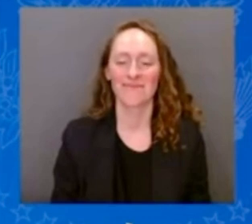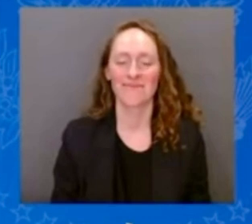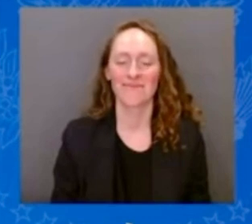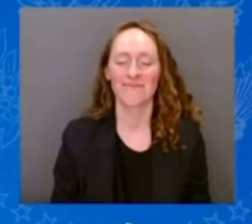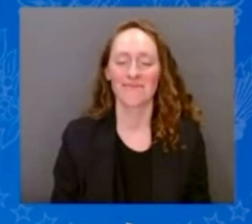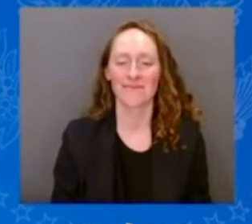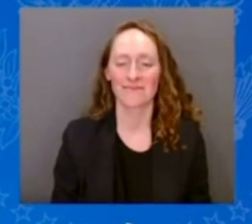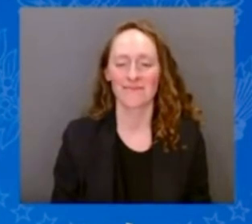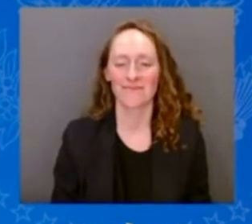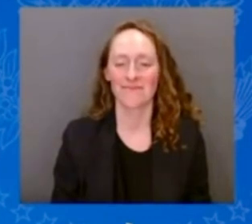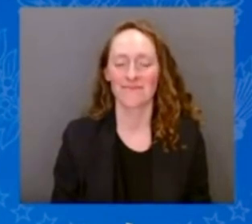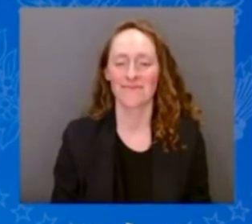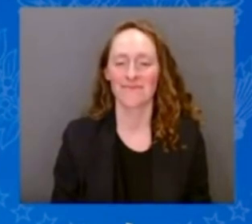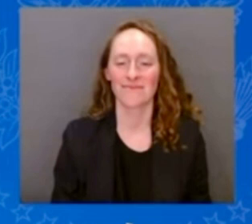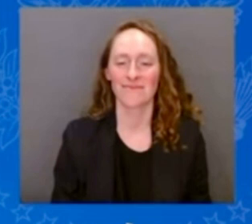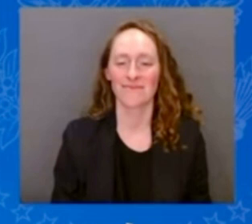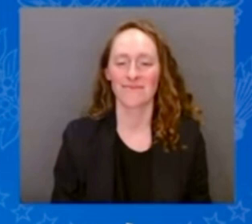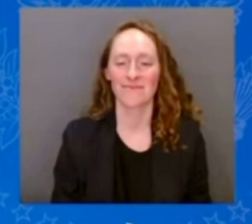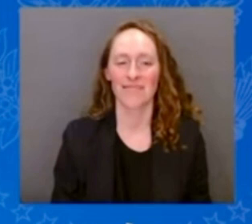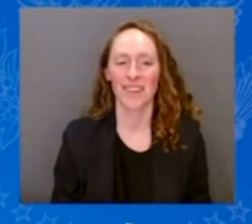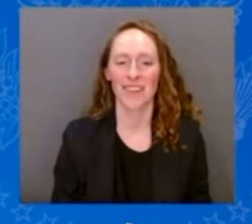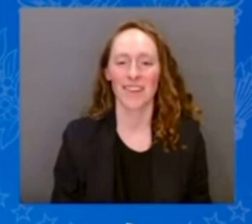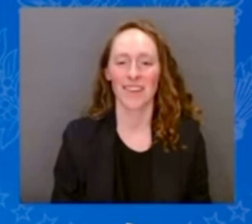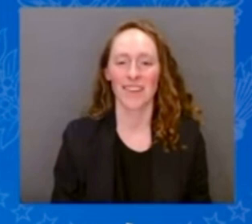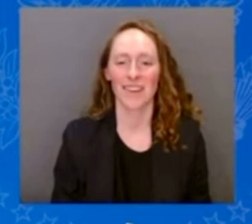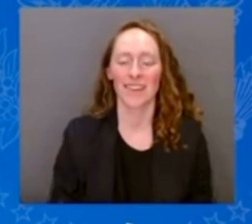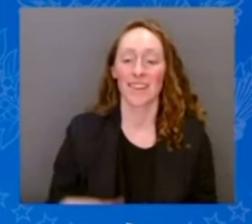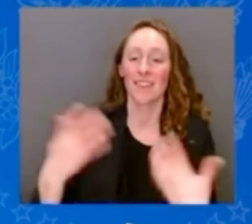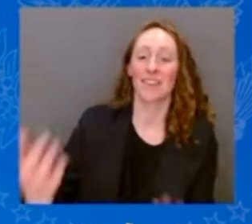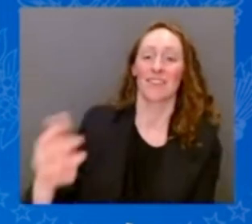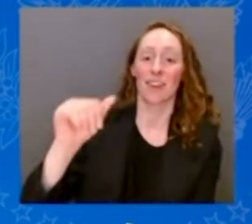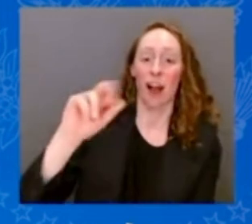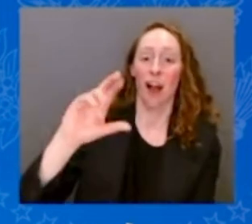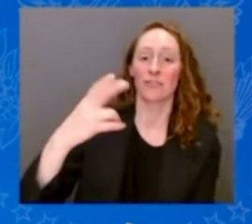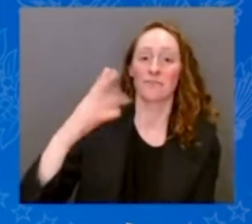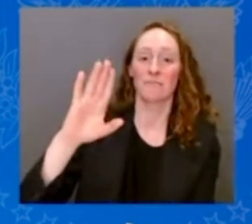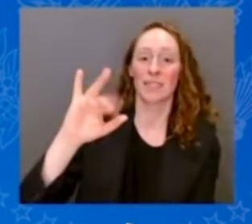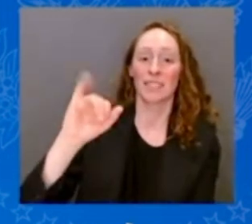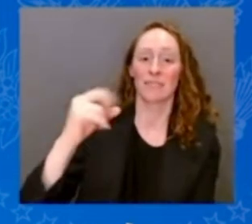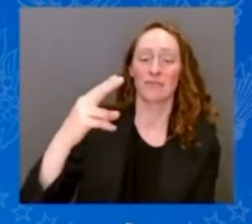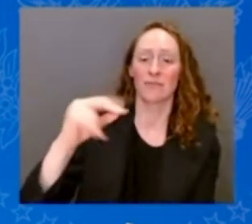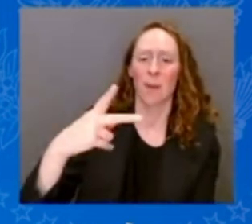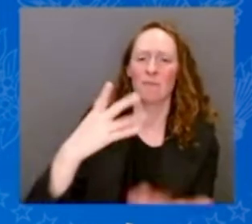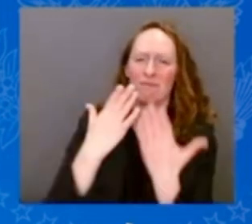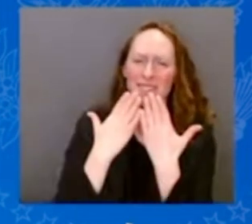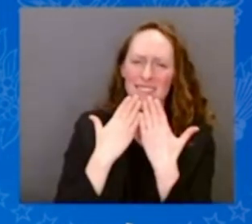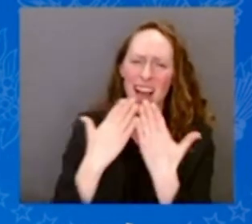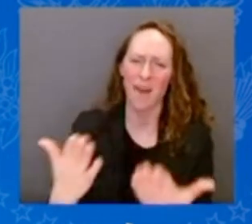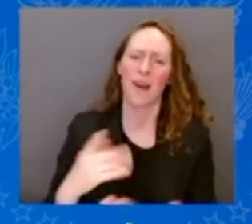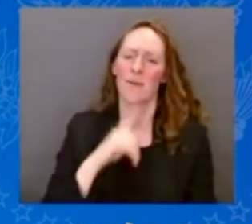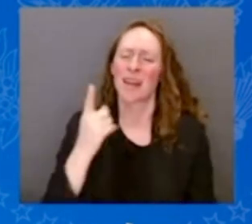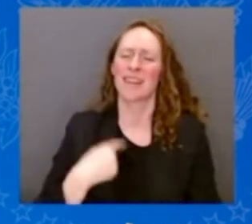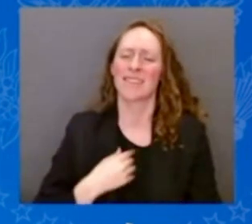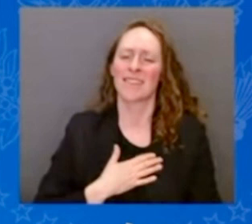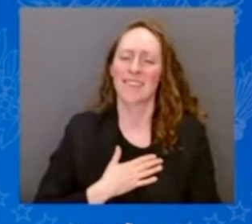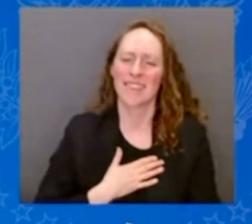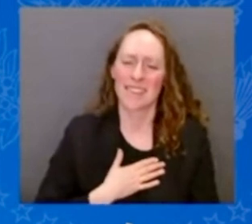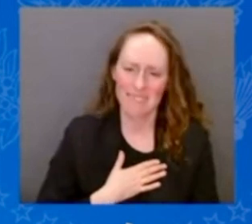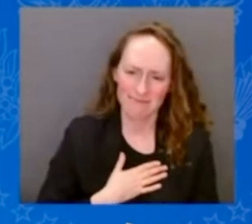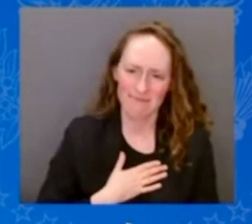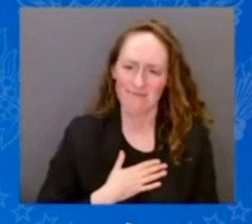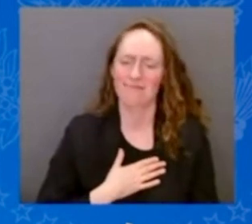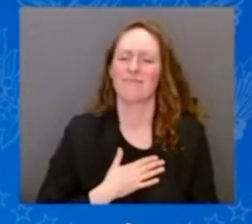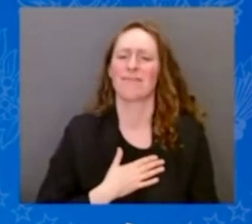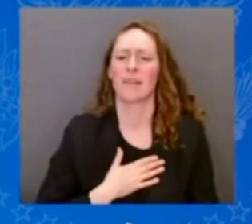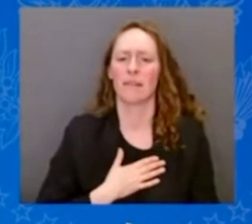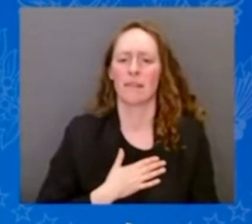Archbishop, thank you very much for those kind words, and I should begin by explaining why this may be the first Greek